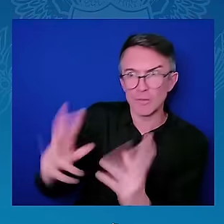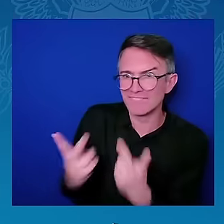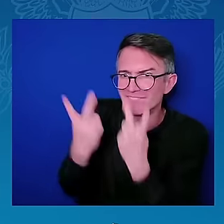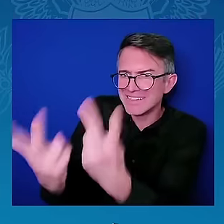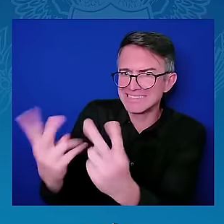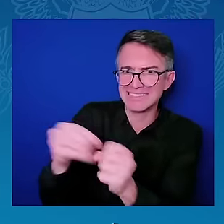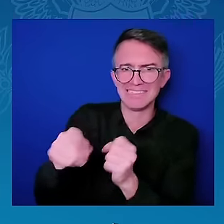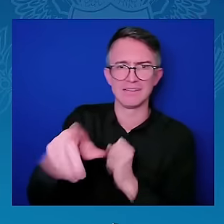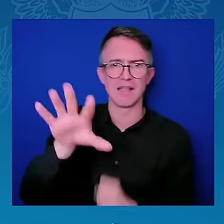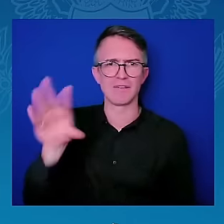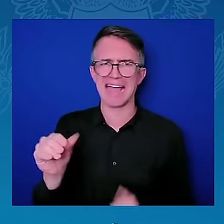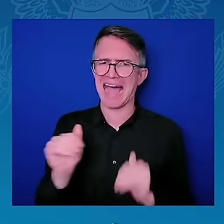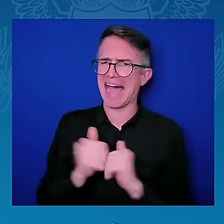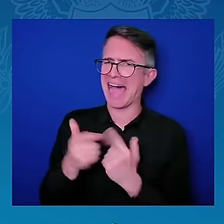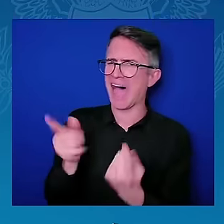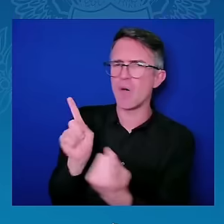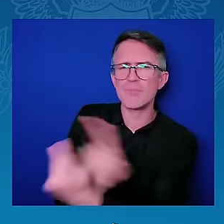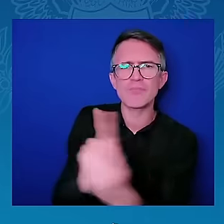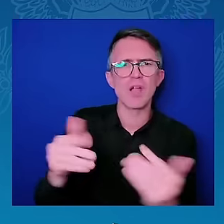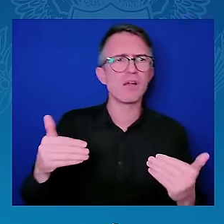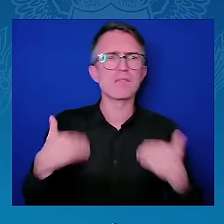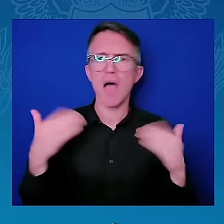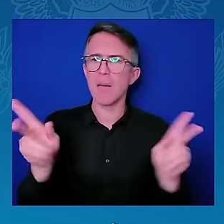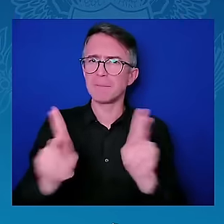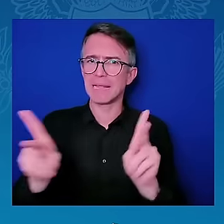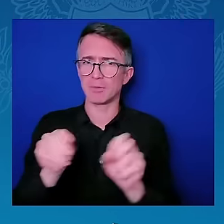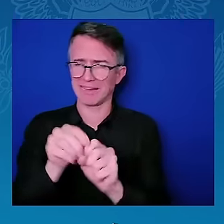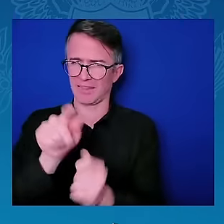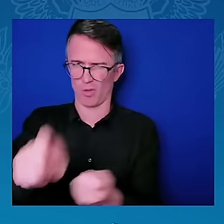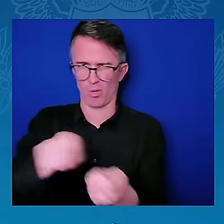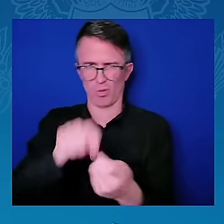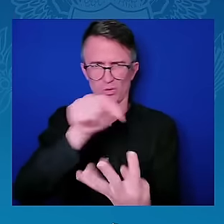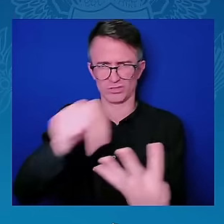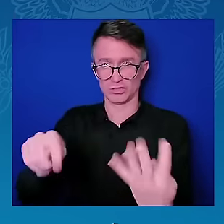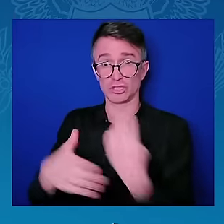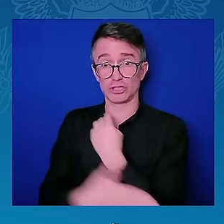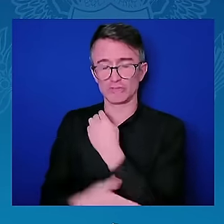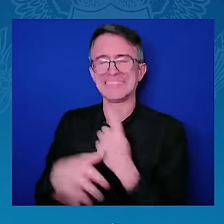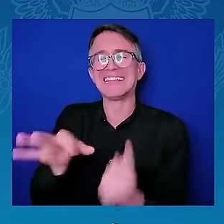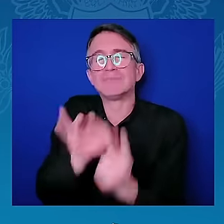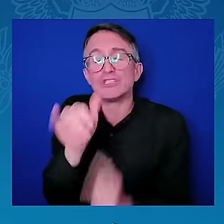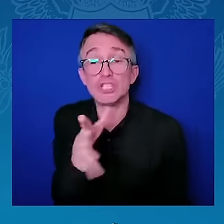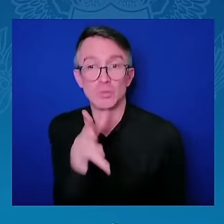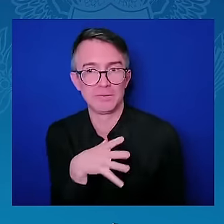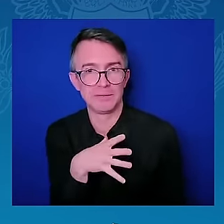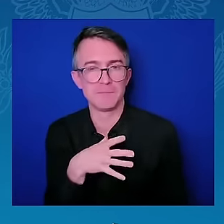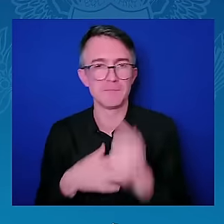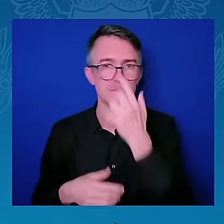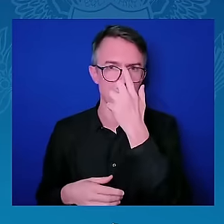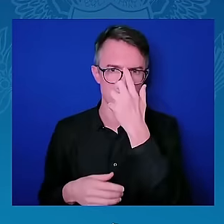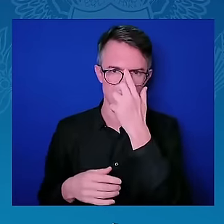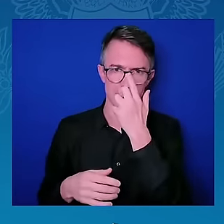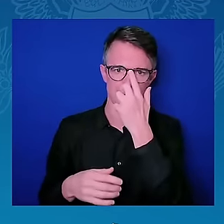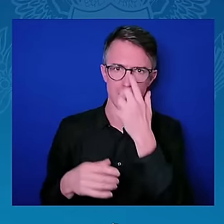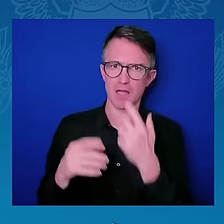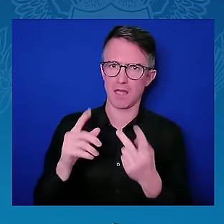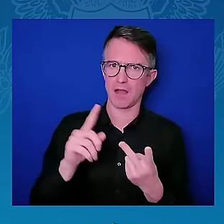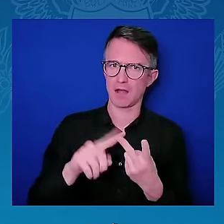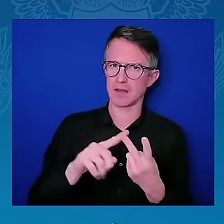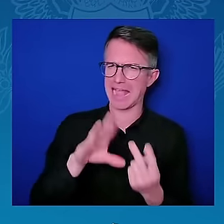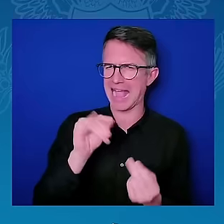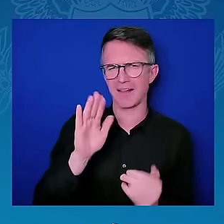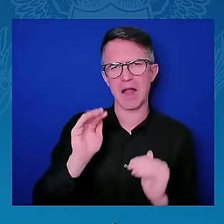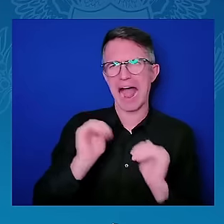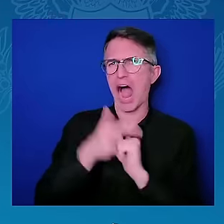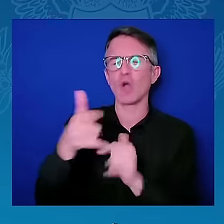lasting impressions from the trip? What did you learn that was particularly interesting? Well, you, Madam Ambassador. And Mr. President, it is good to be with you on